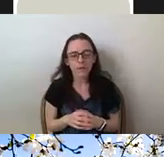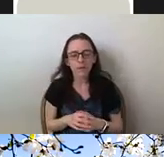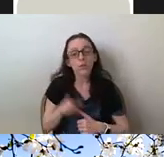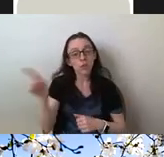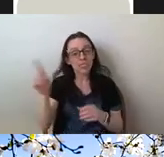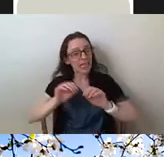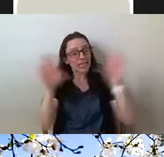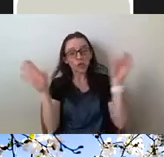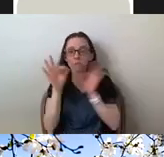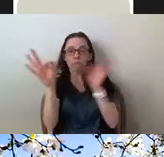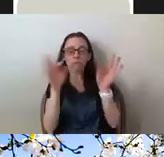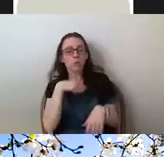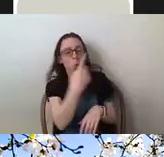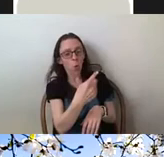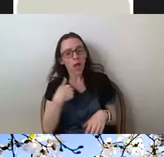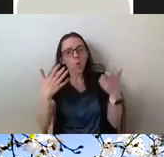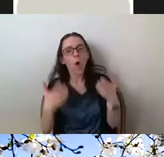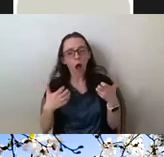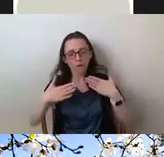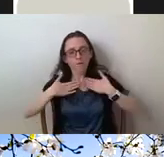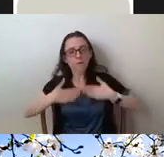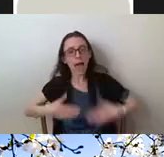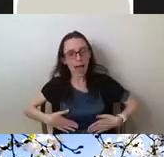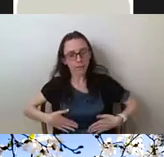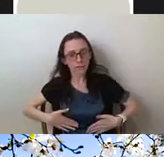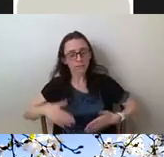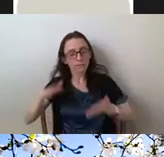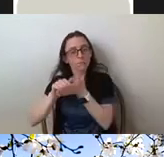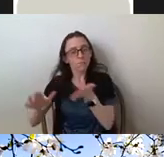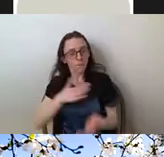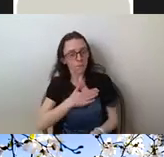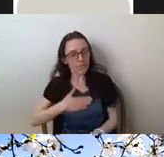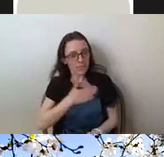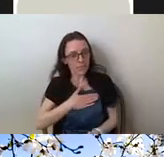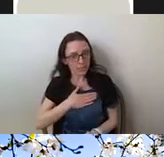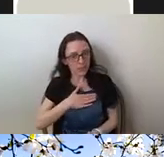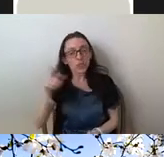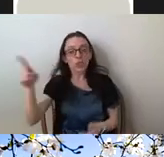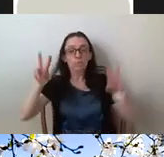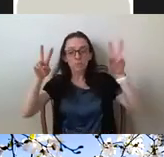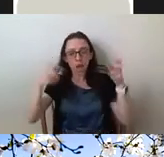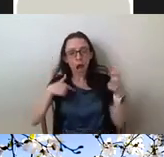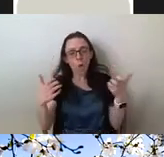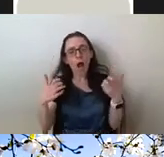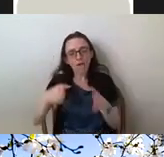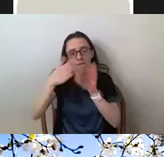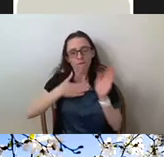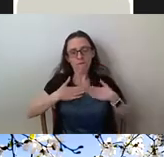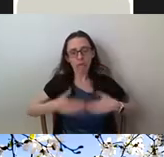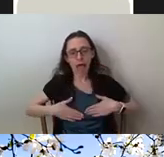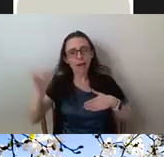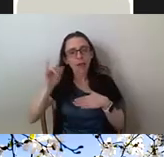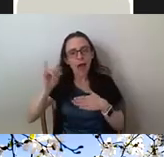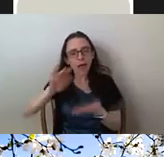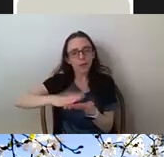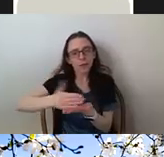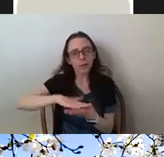that she wanted a flat mastectomy saying that she wanted to be flat as a pancake when she woke up and she was